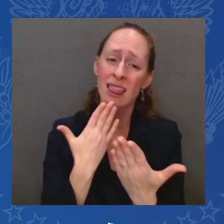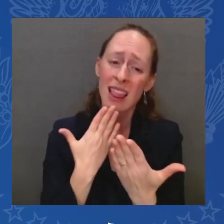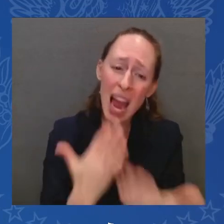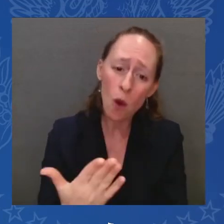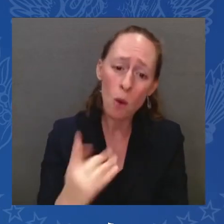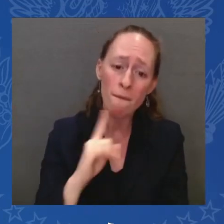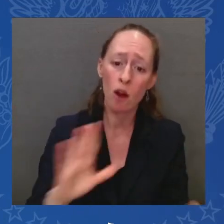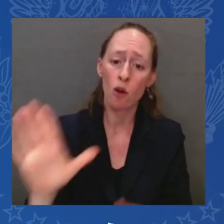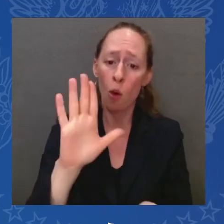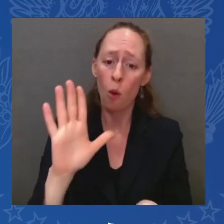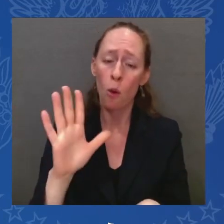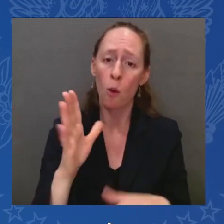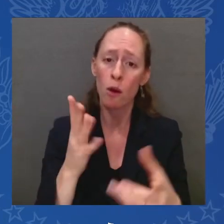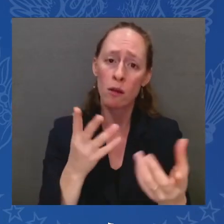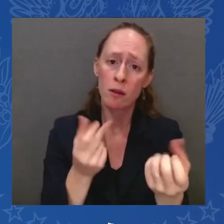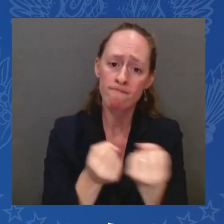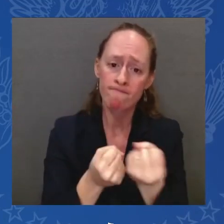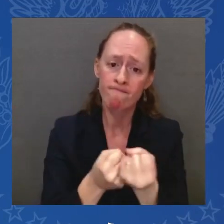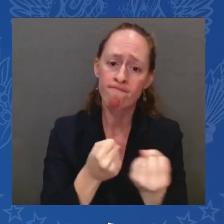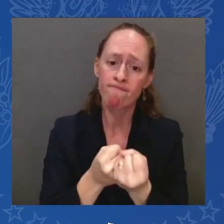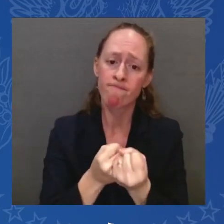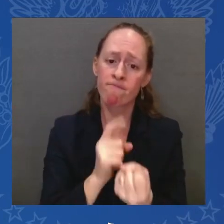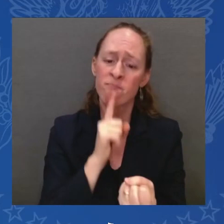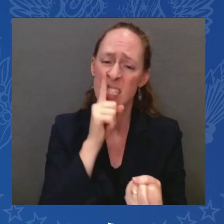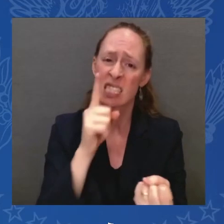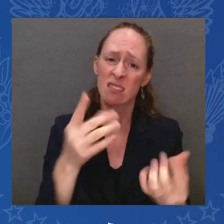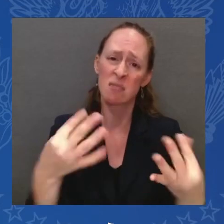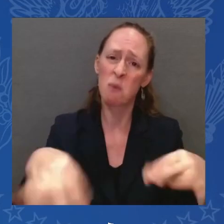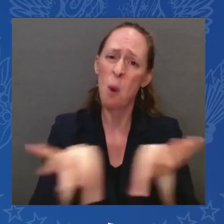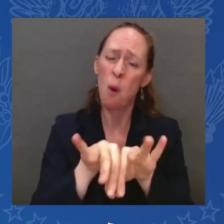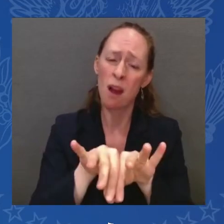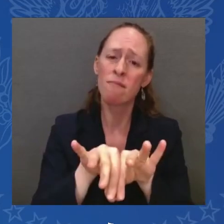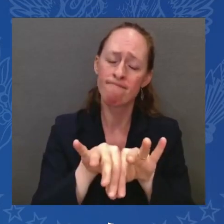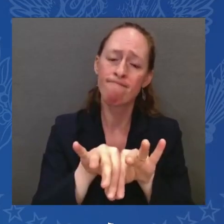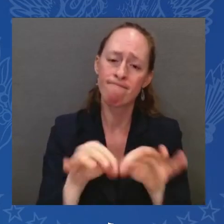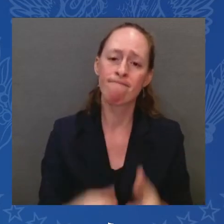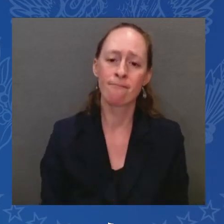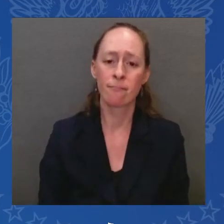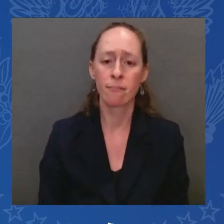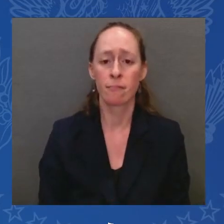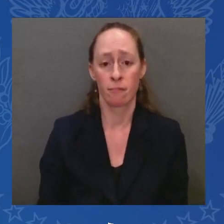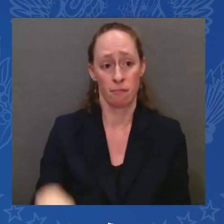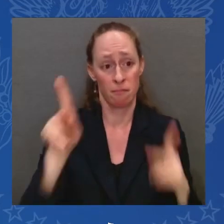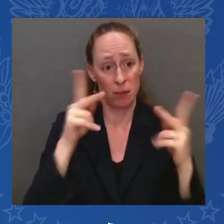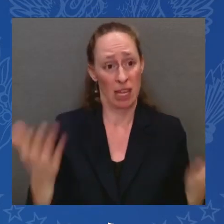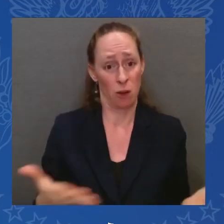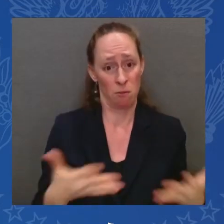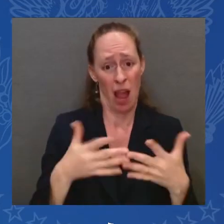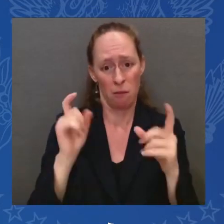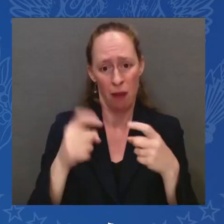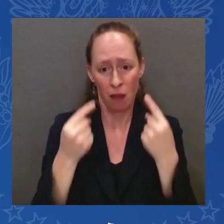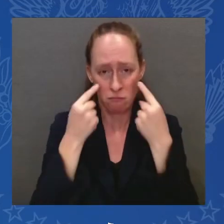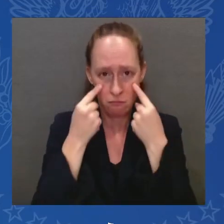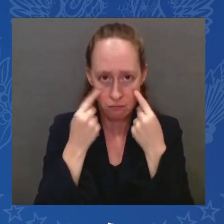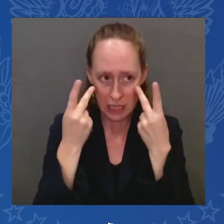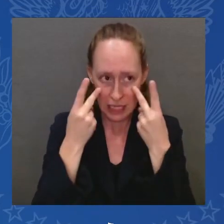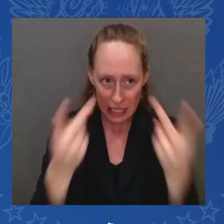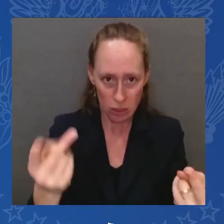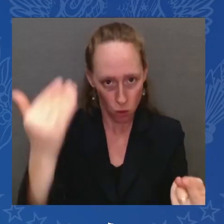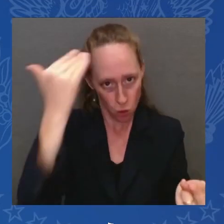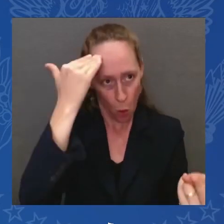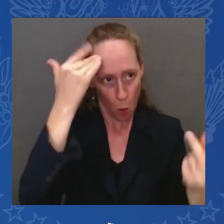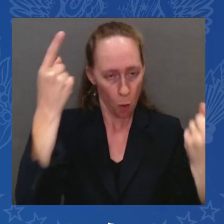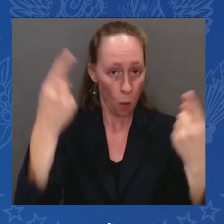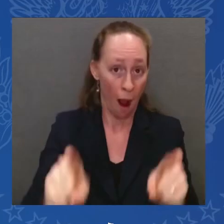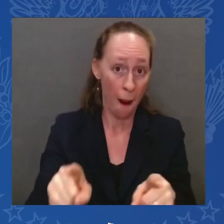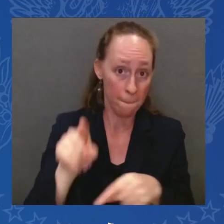It matters that Americans see what's happening. I mean, I've been doing this a long time.